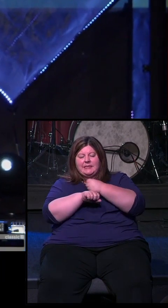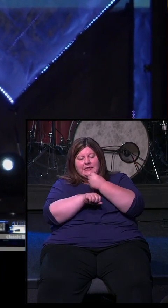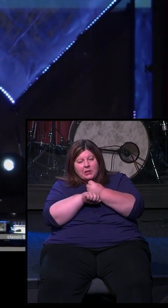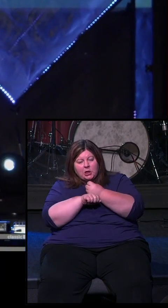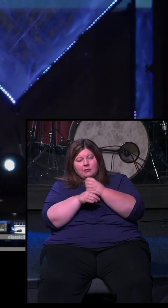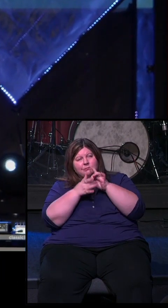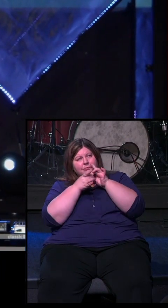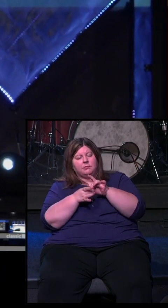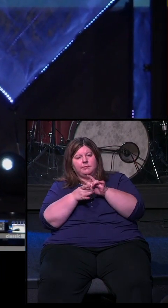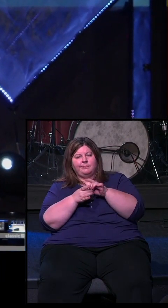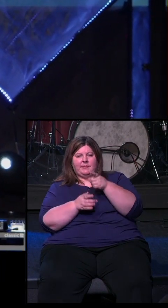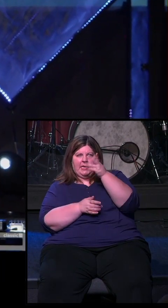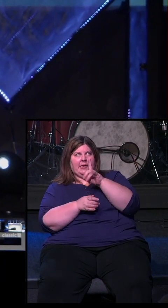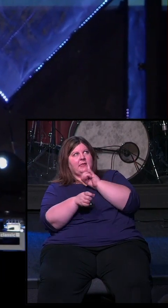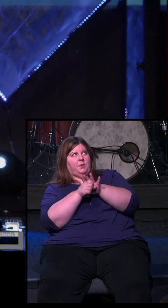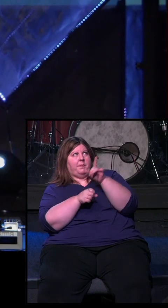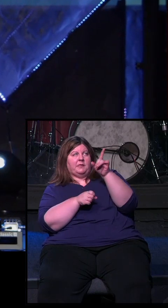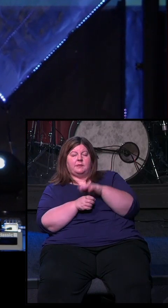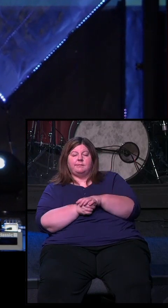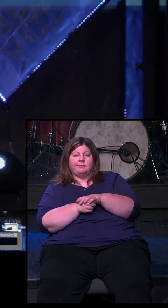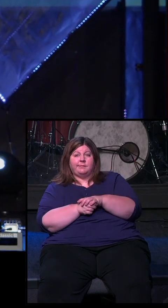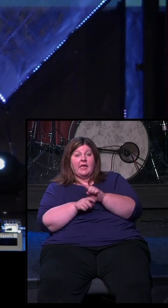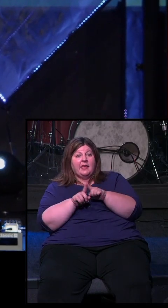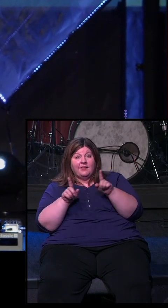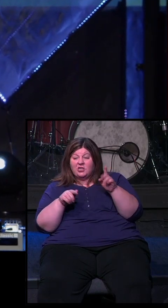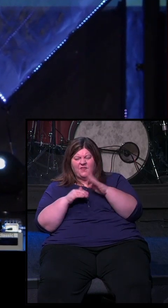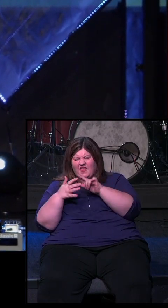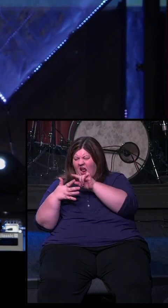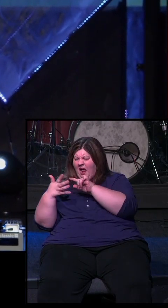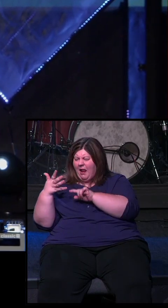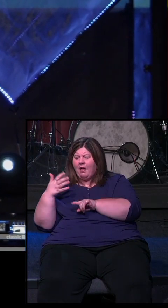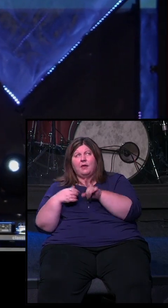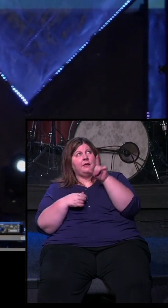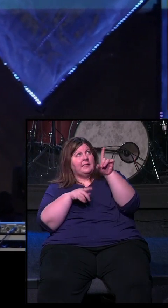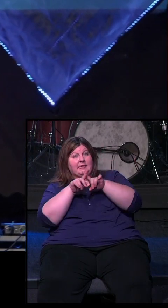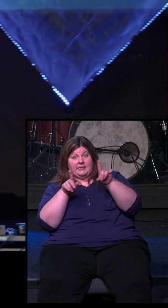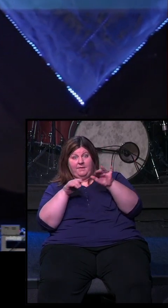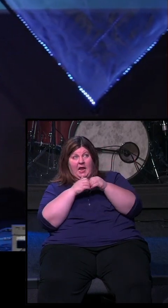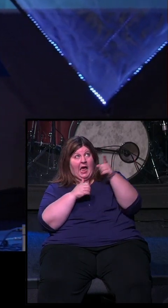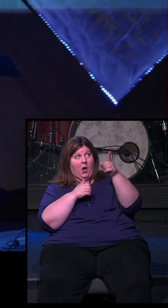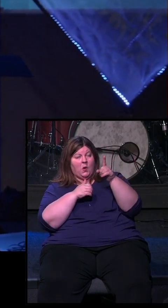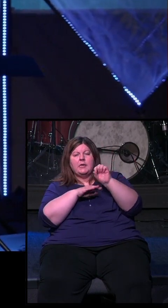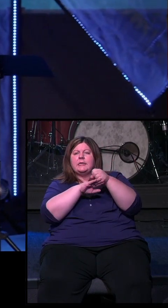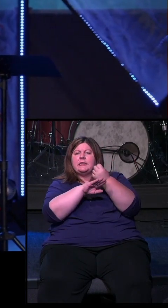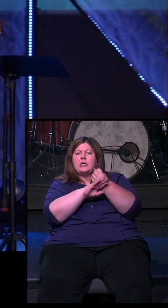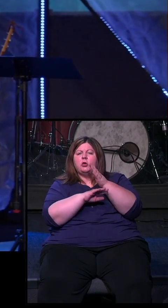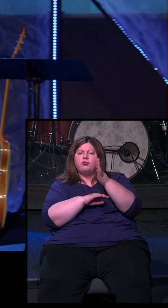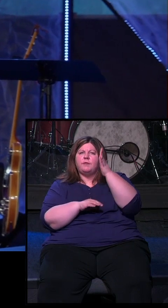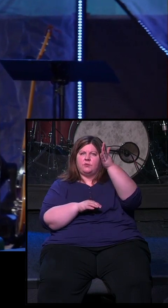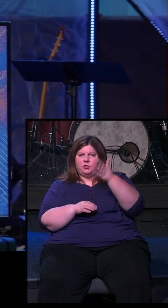different than anything else in our lives because they actually make our lives and our eternity secure. But here's the catch.